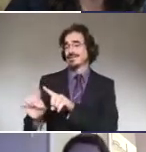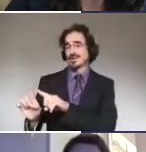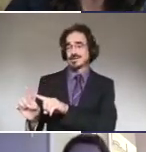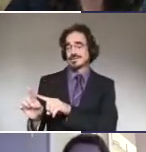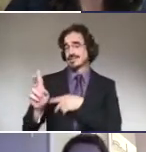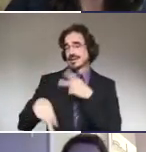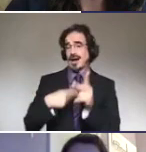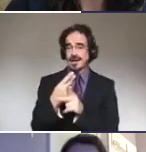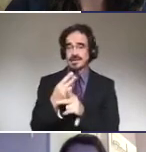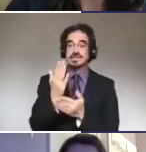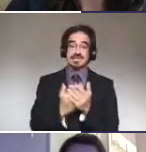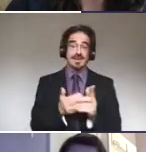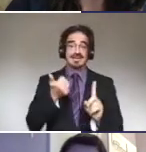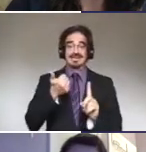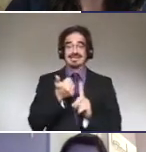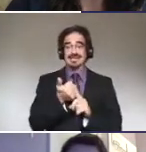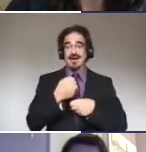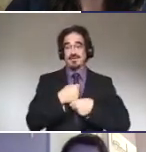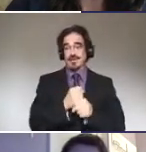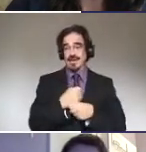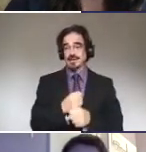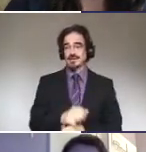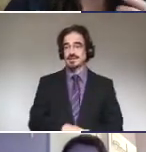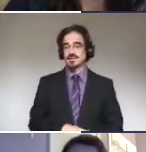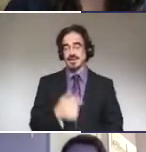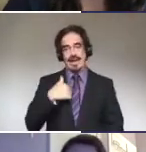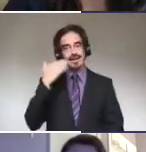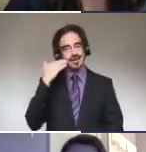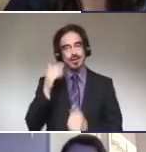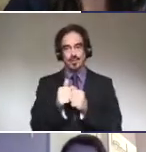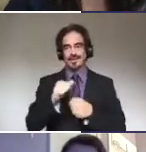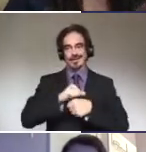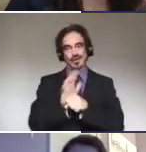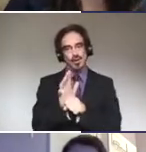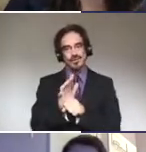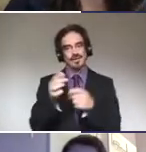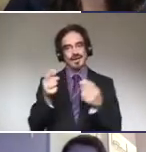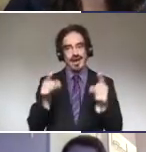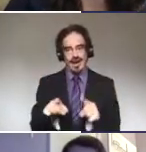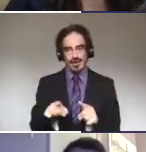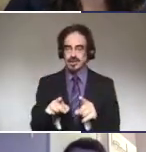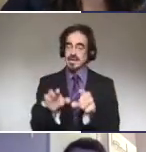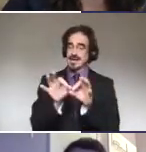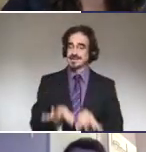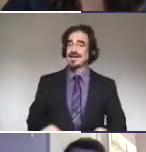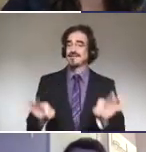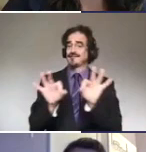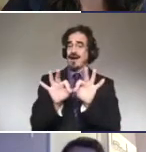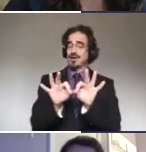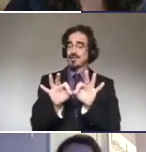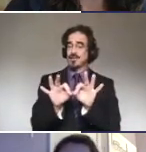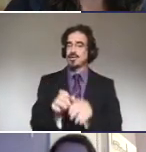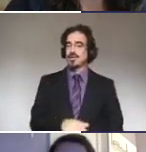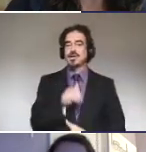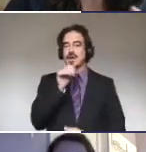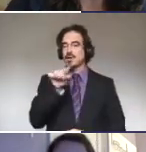some that are self-made too. I do say in this COVID era, it's valuable and it's not just for